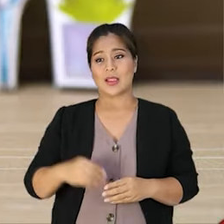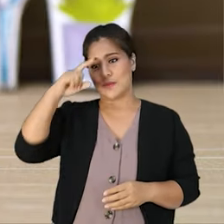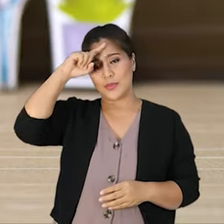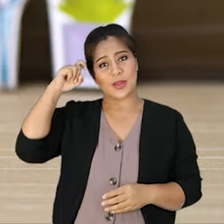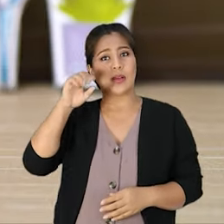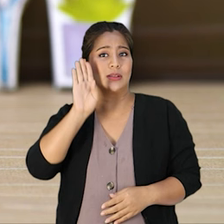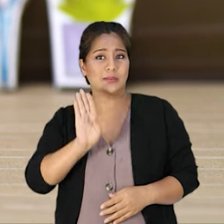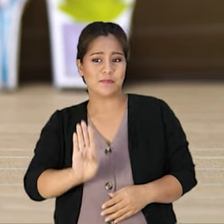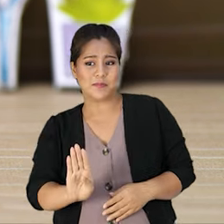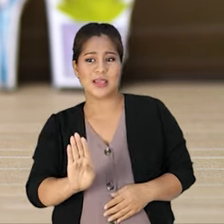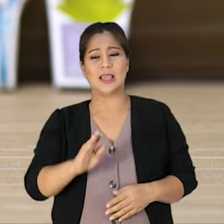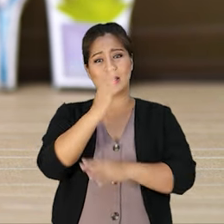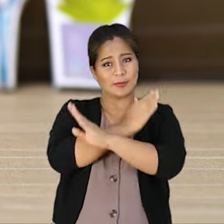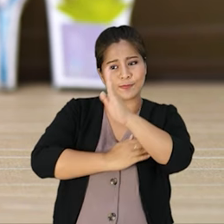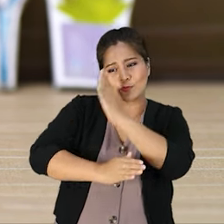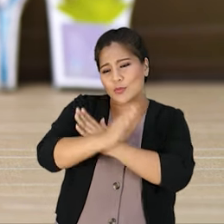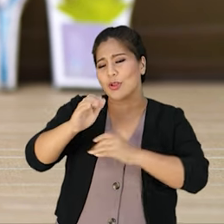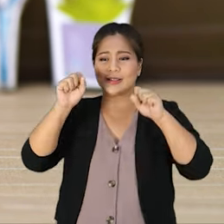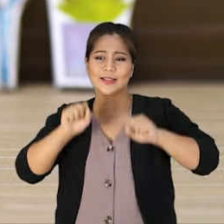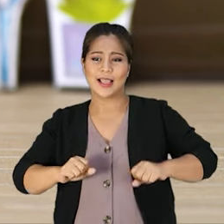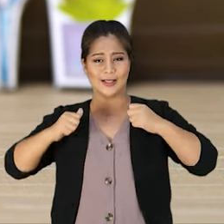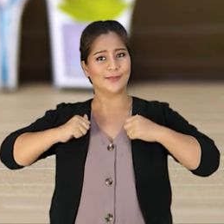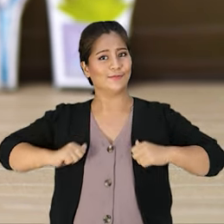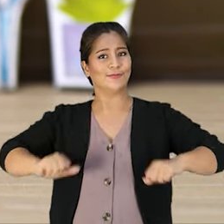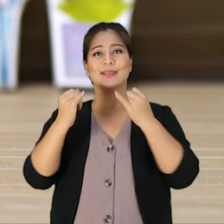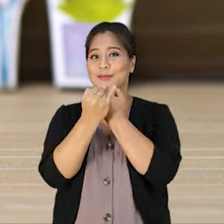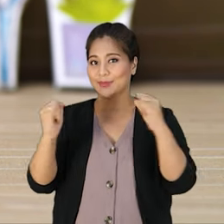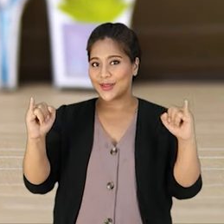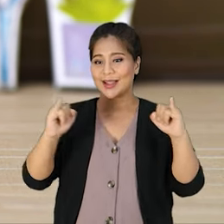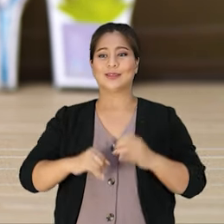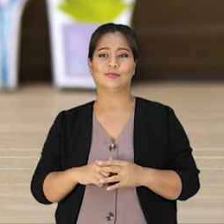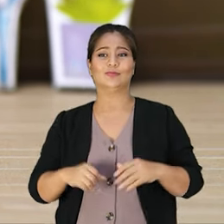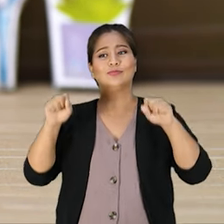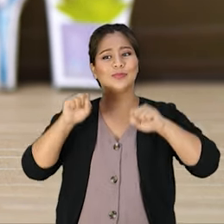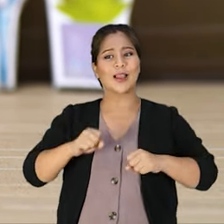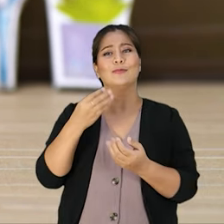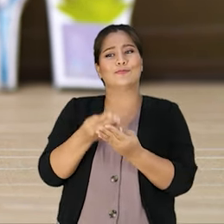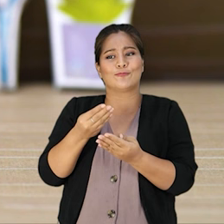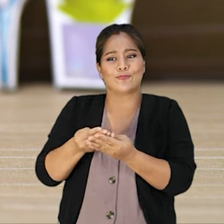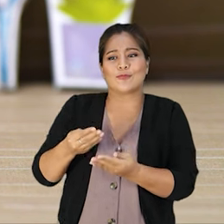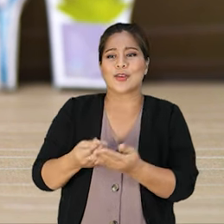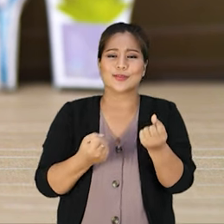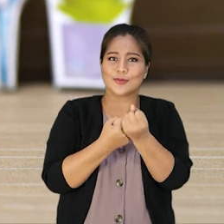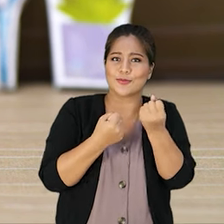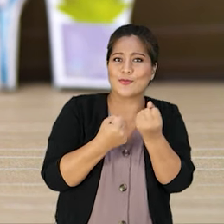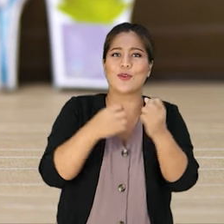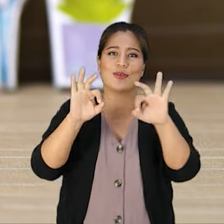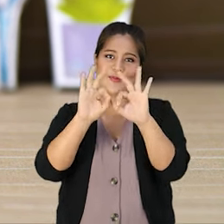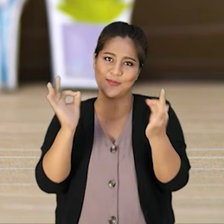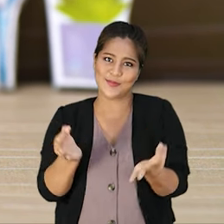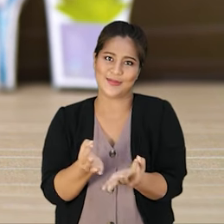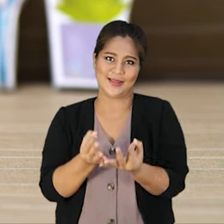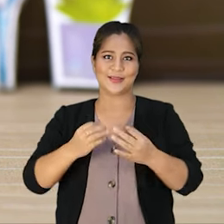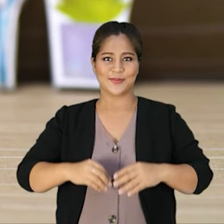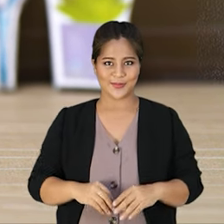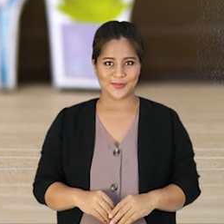Because their child B, even with a disability, can live independently. She can make an income and contribute financially to her